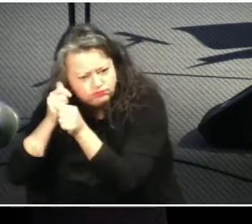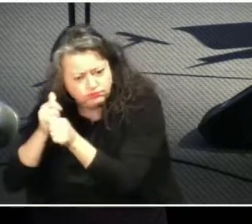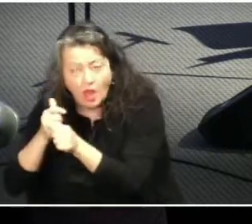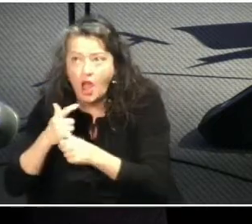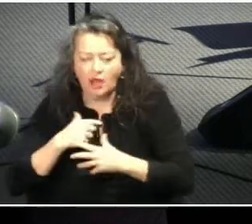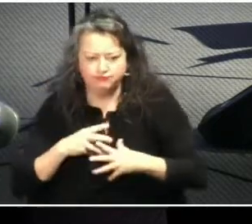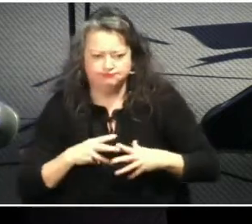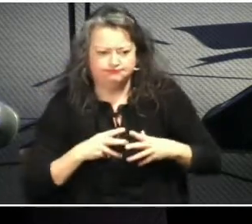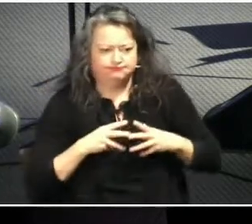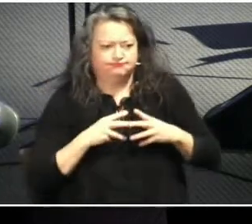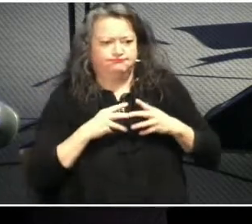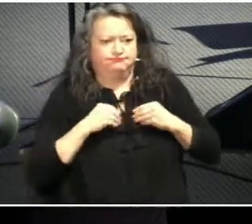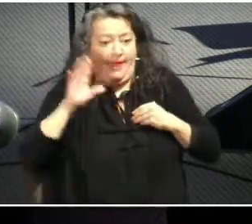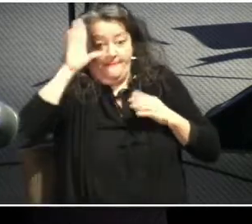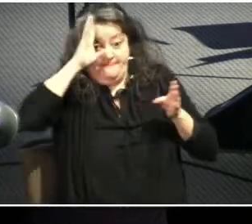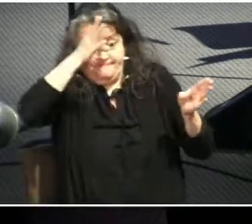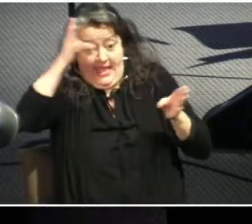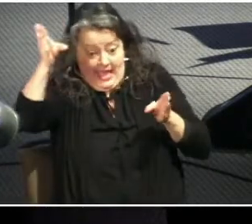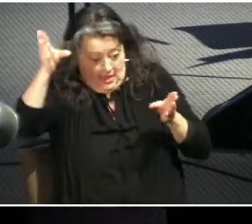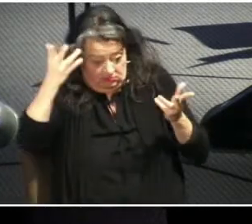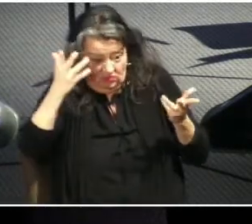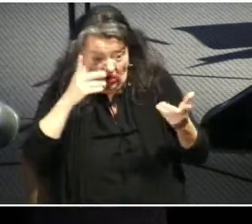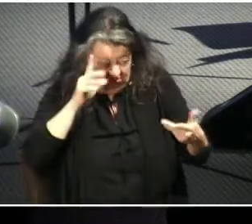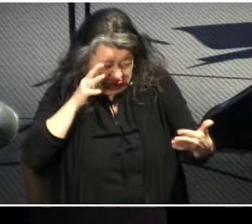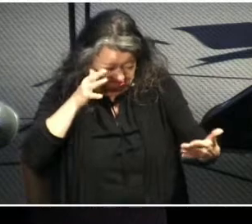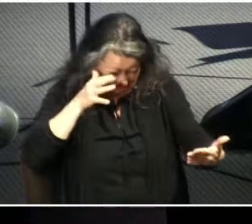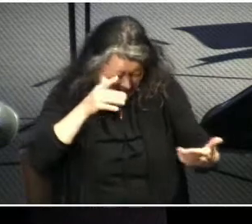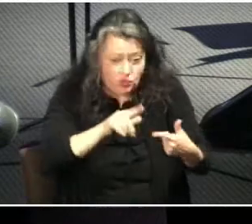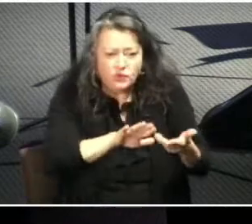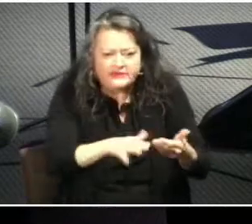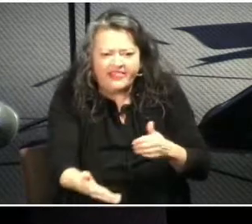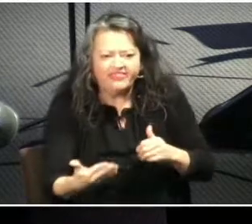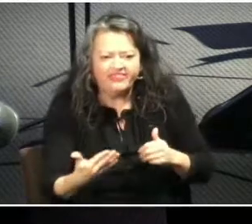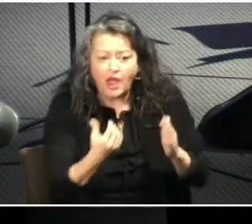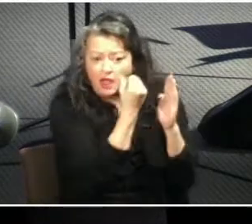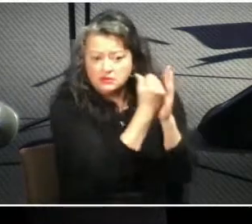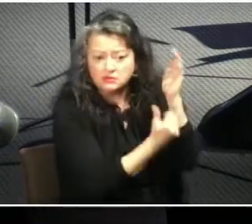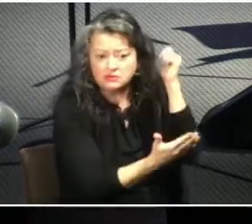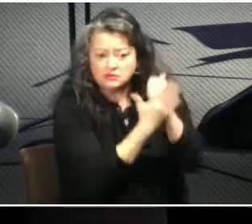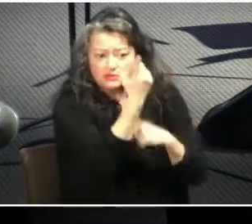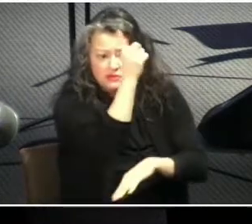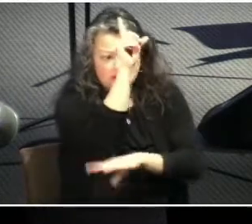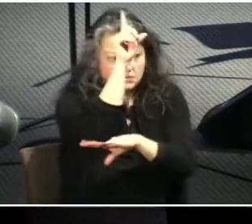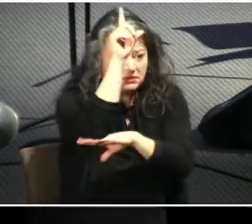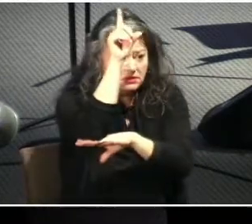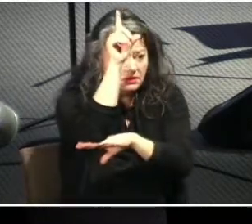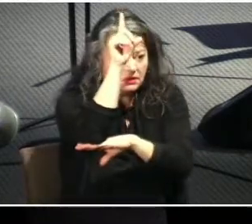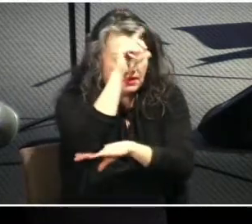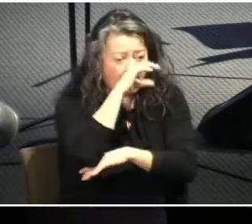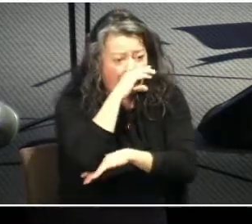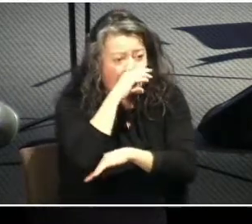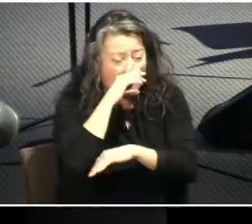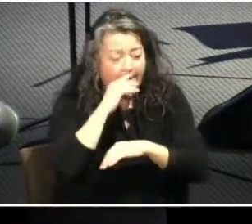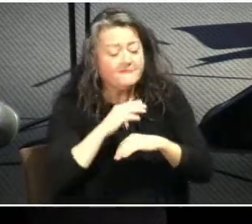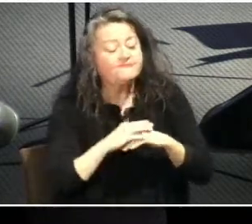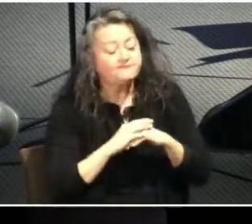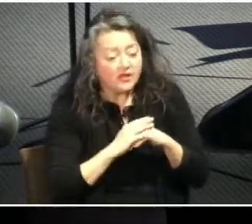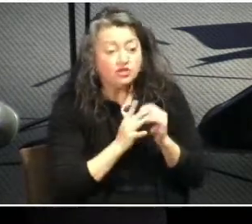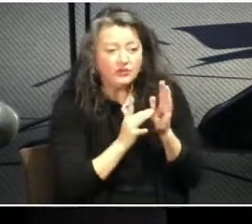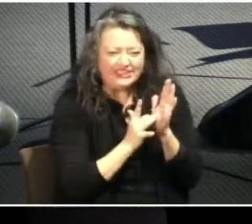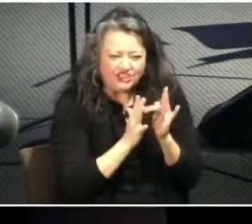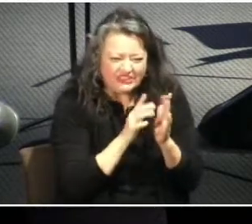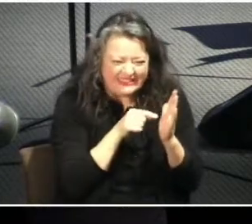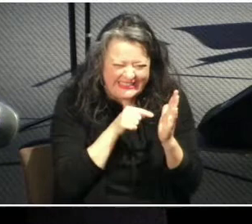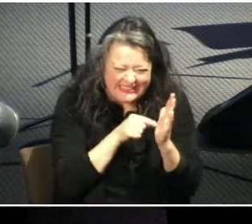even death on a cross. So Jesus turned the world's understanding of exercising authority and